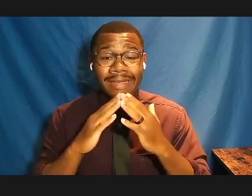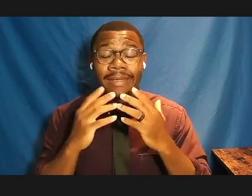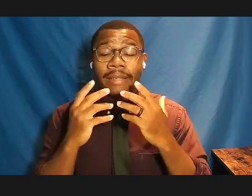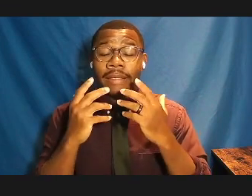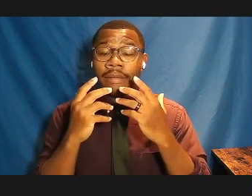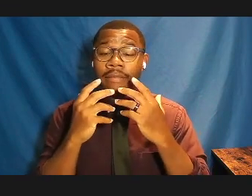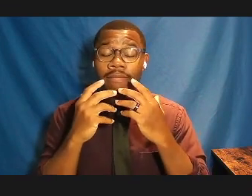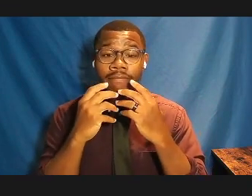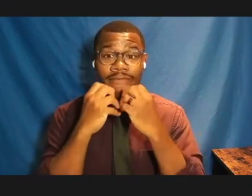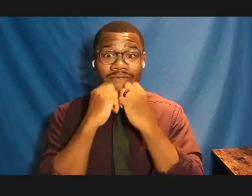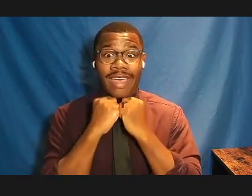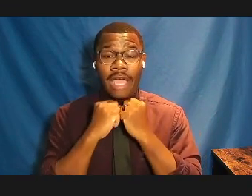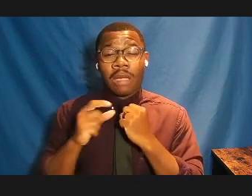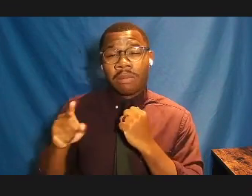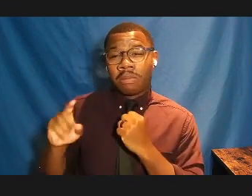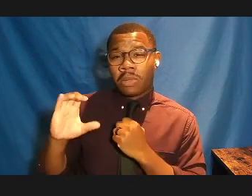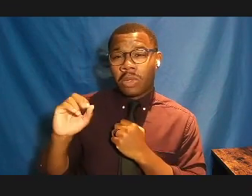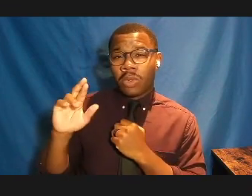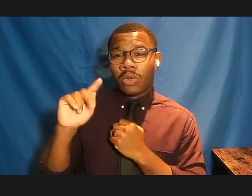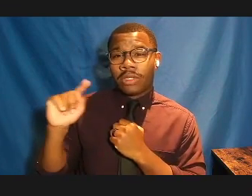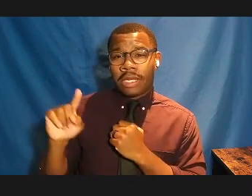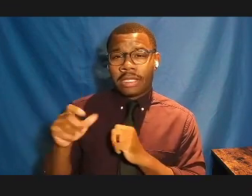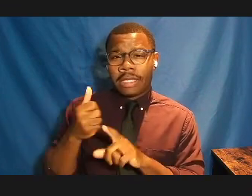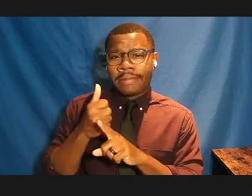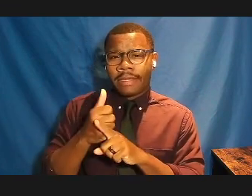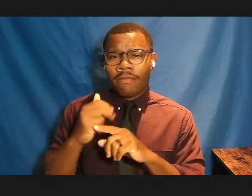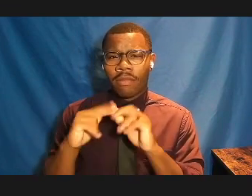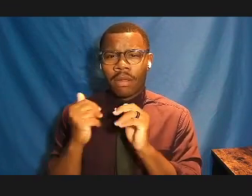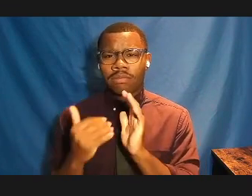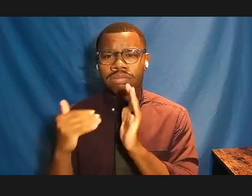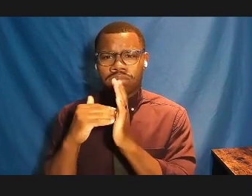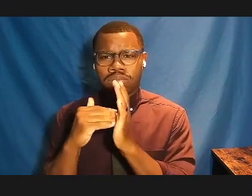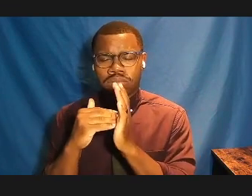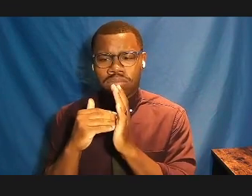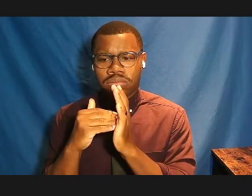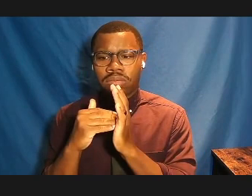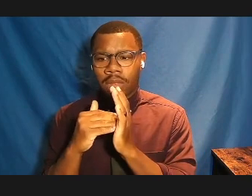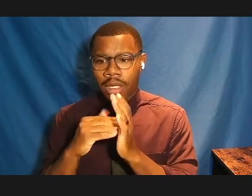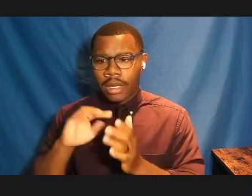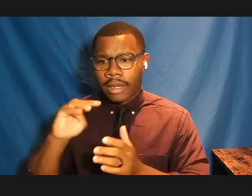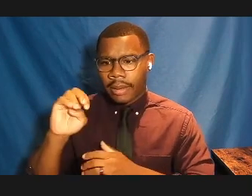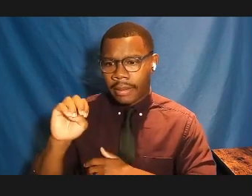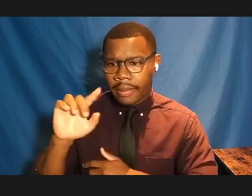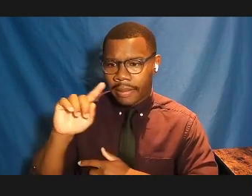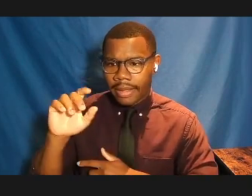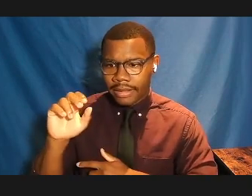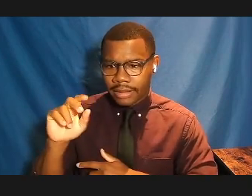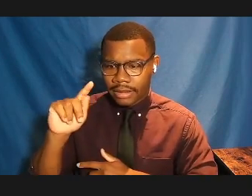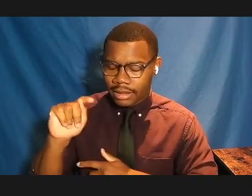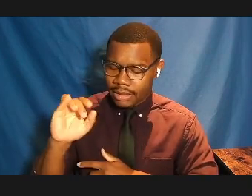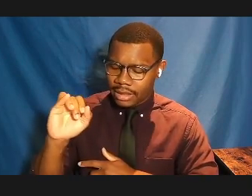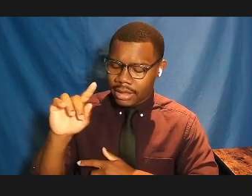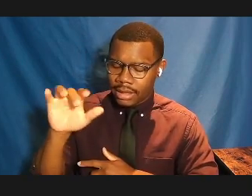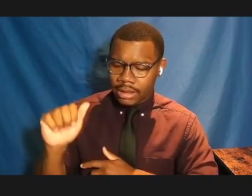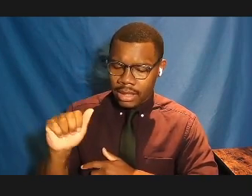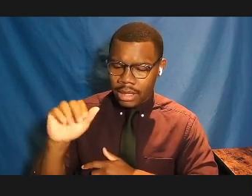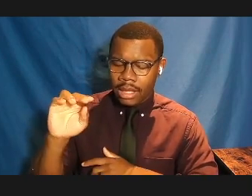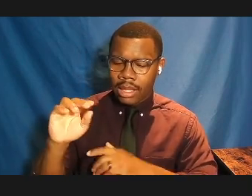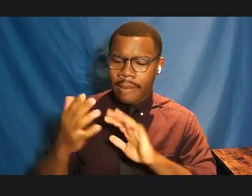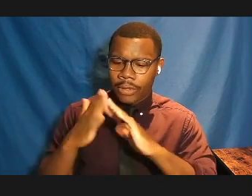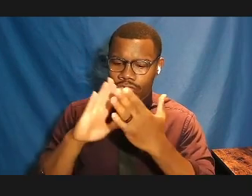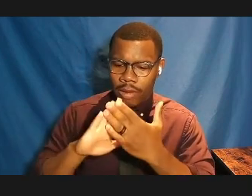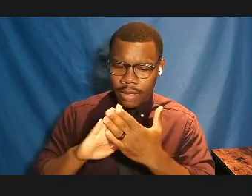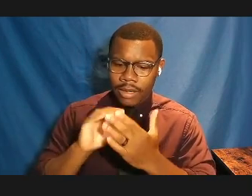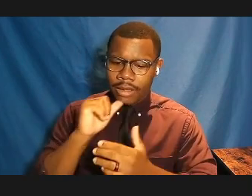it through an alliance with Aztec elites, as a mestiza metropolis, not a Spanish city, that lasted for a decade, contrary